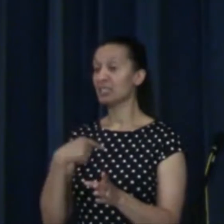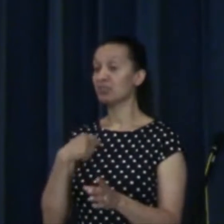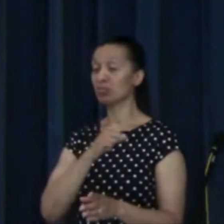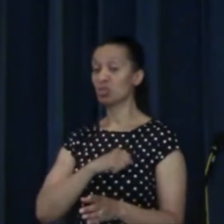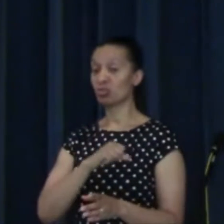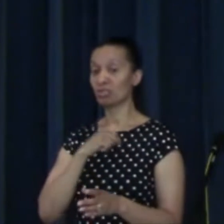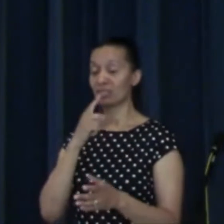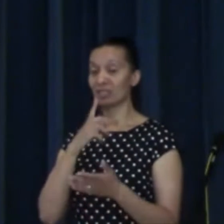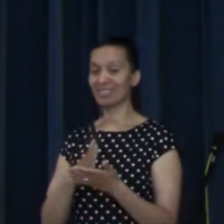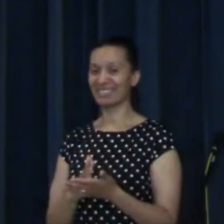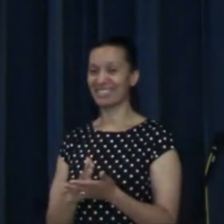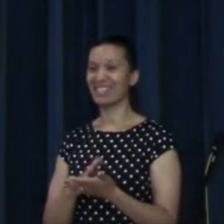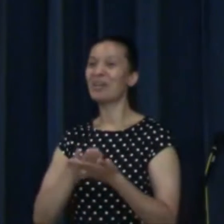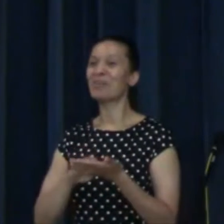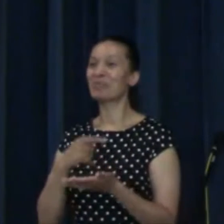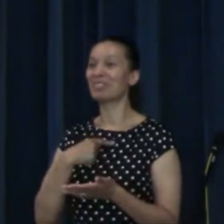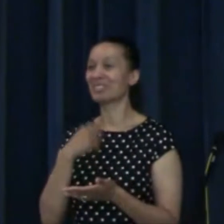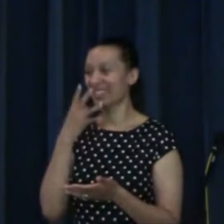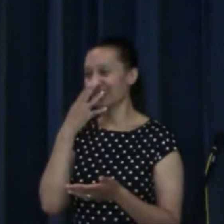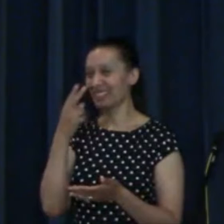That would make me 25, no.